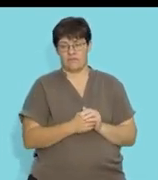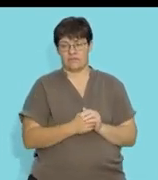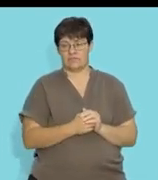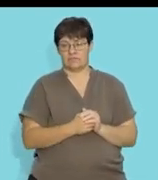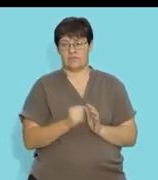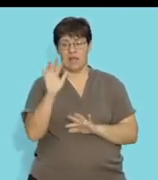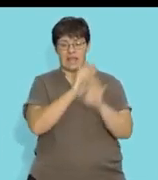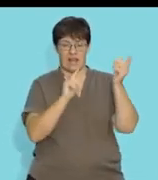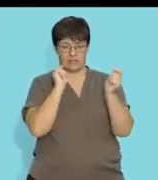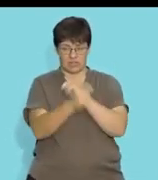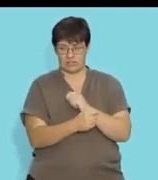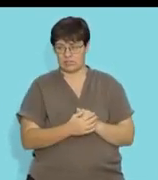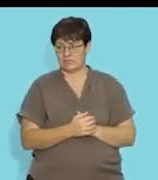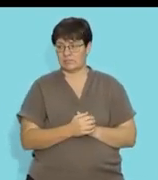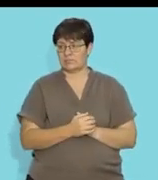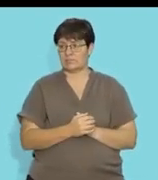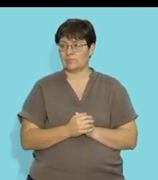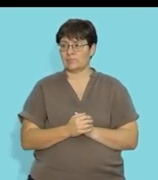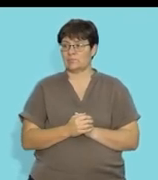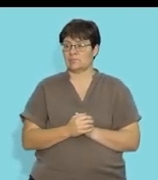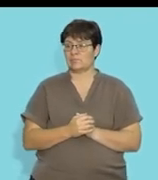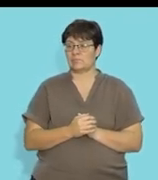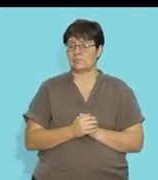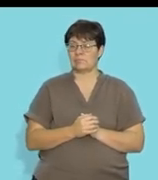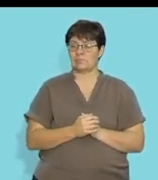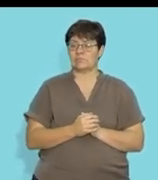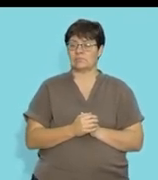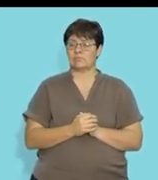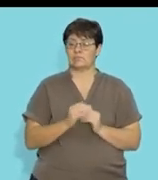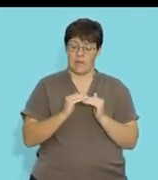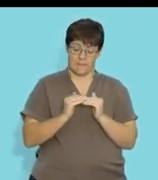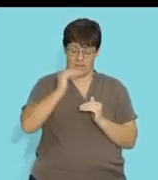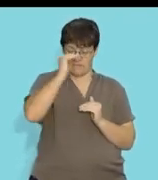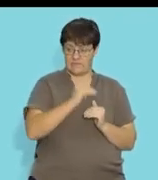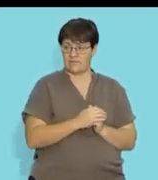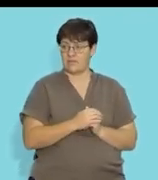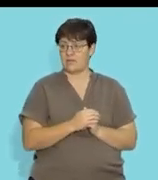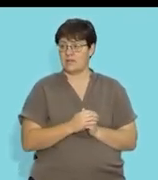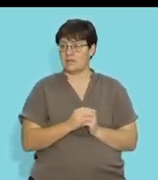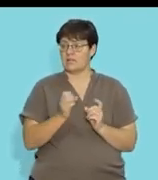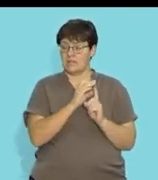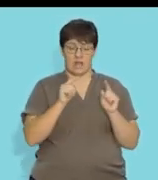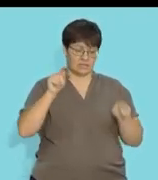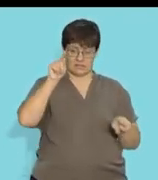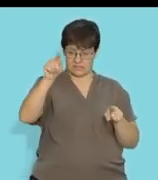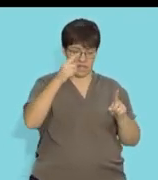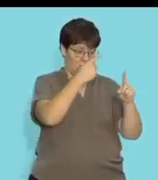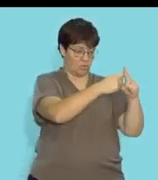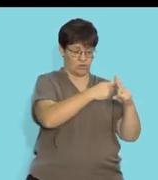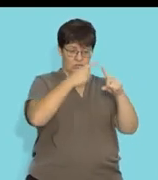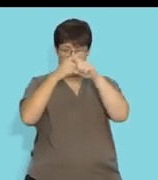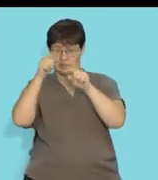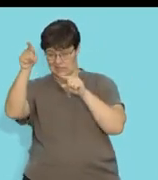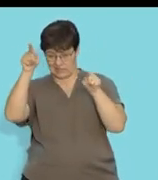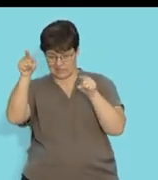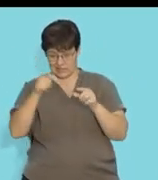to the graph. Let me just change my color so I can highlight for you. Where it is above, I will start with the point of